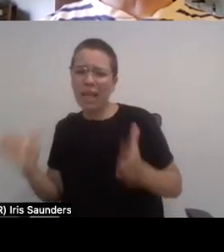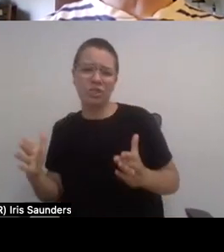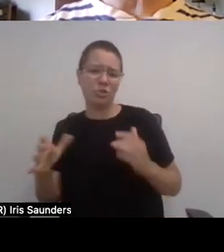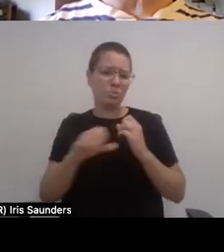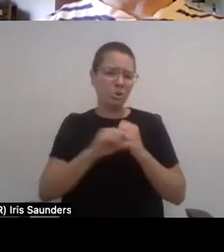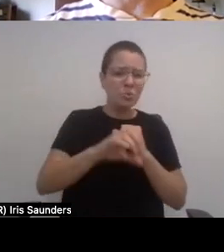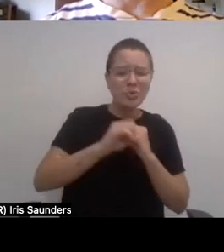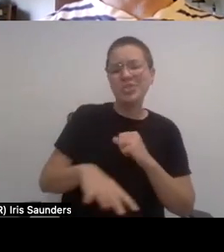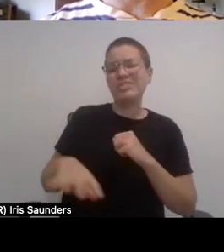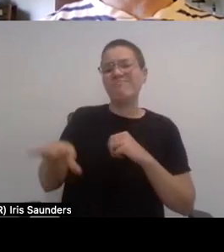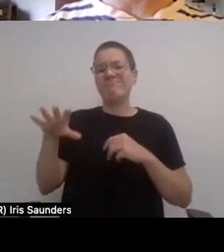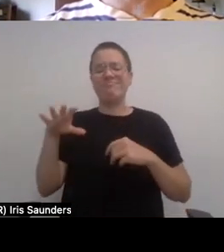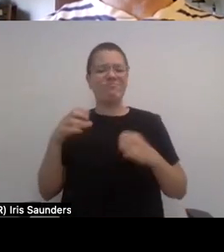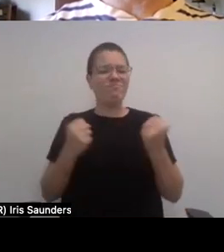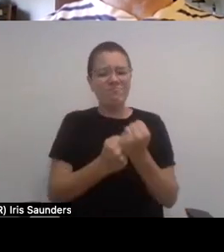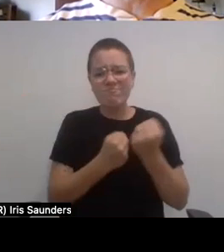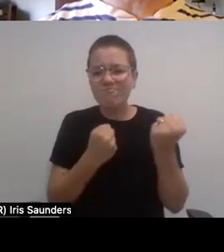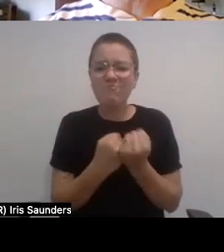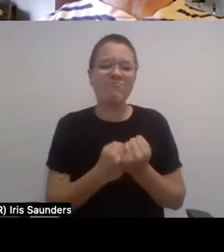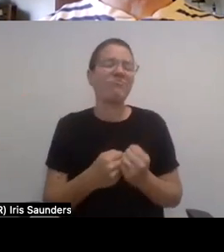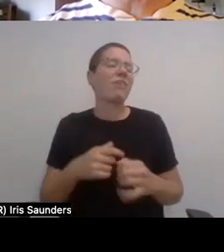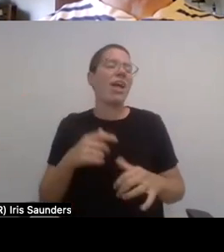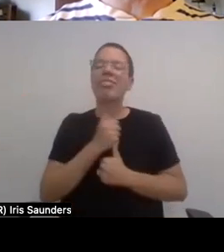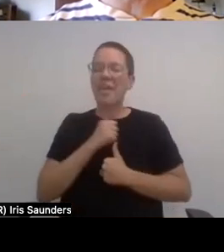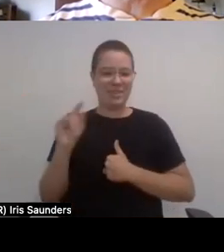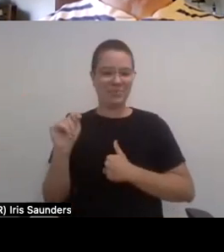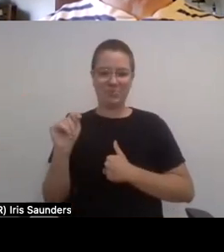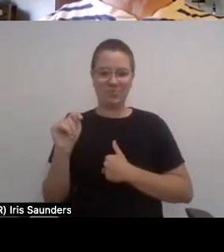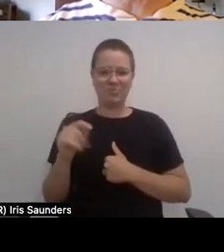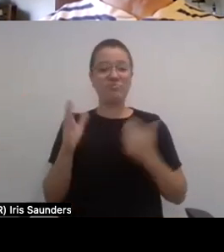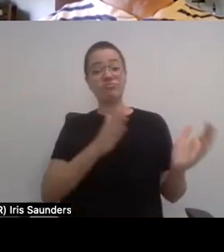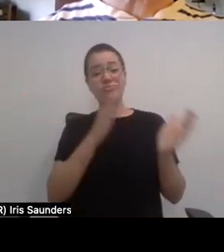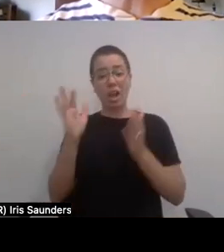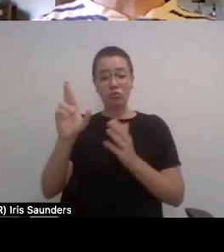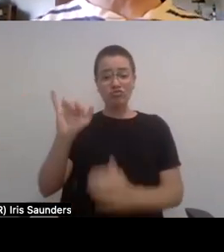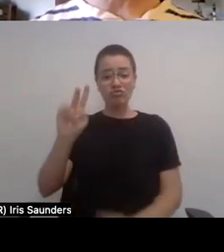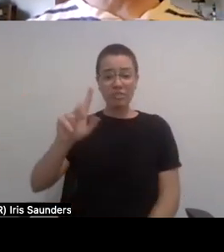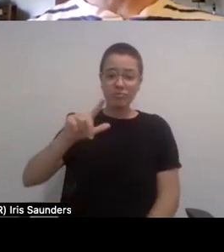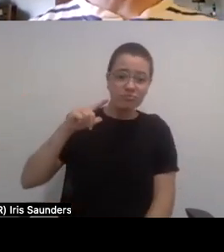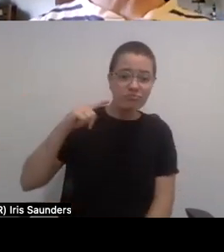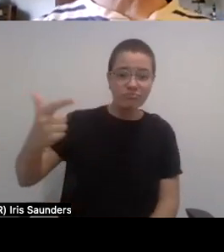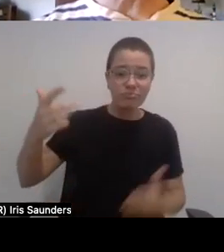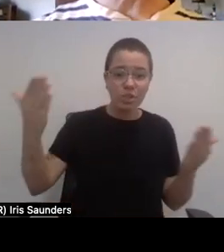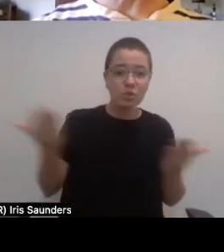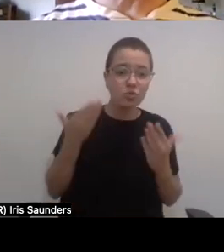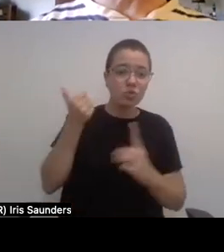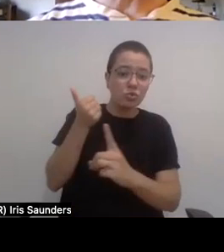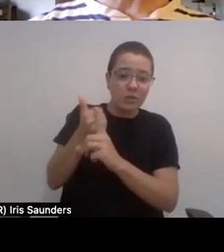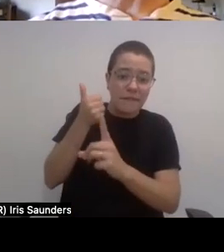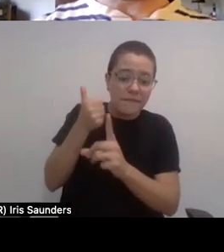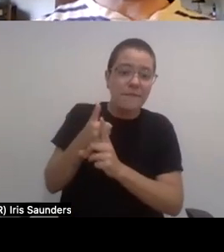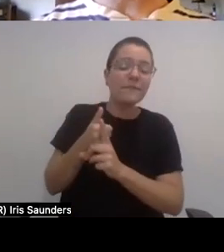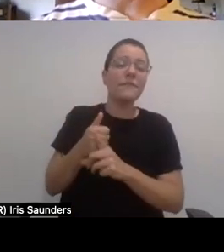promote it, advocate for it. I love it. Rick, I would love to go to you next, if you don't mind giving us your introduction.